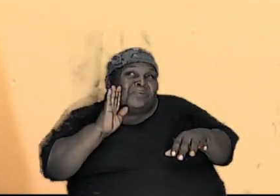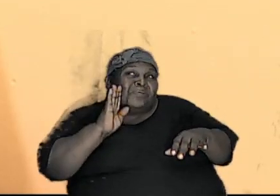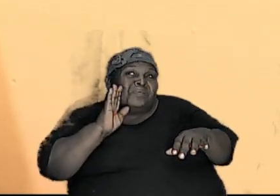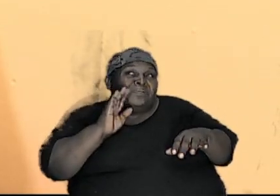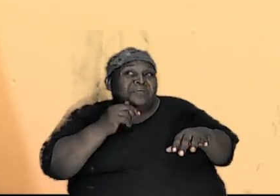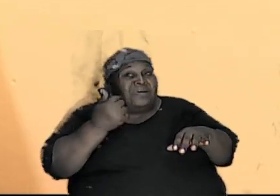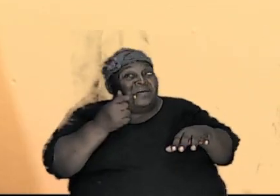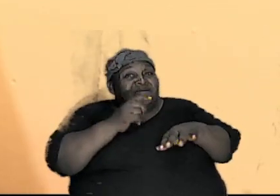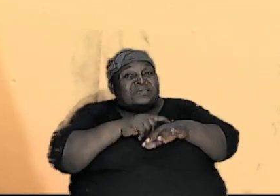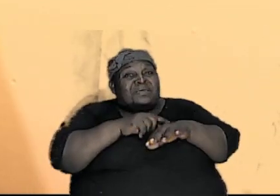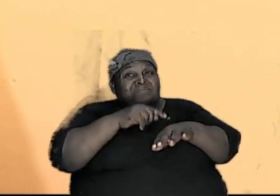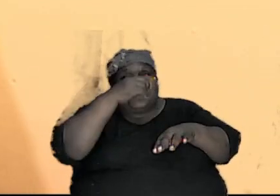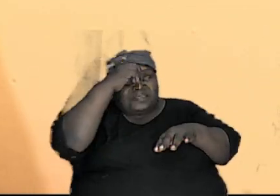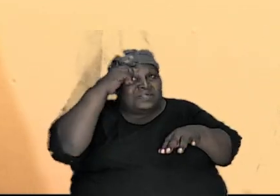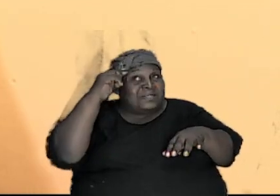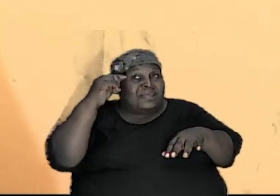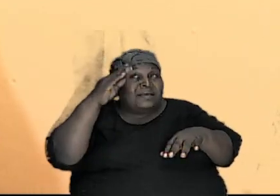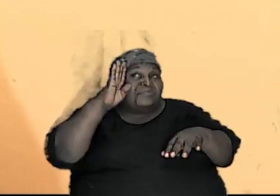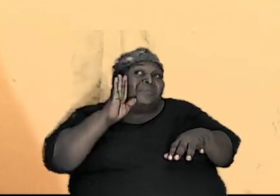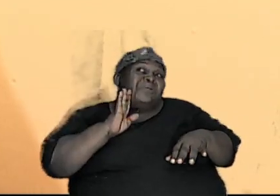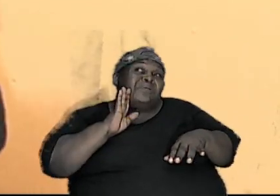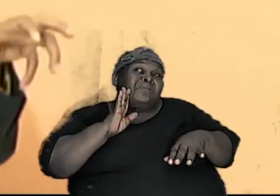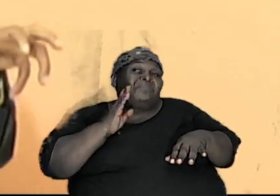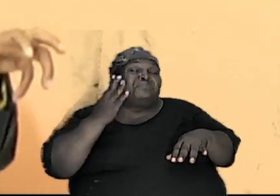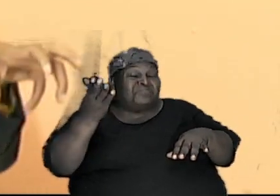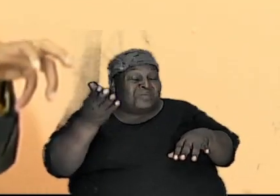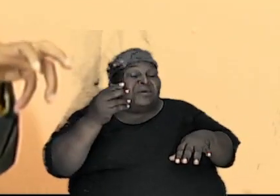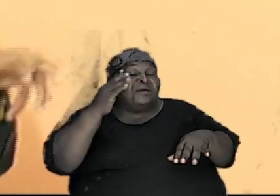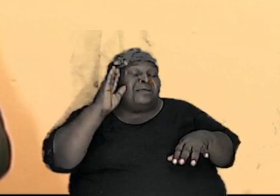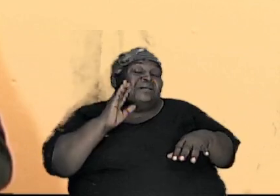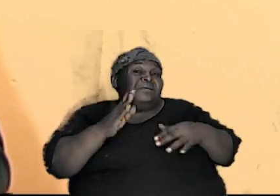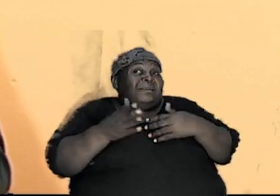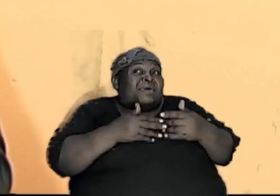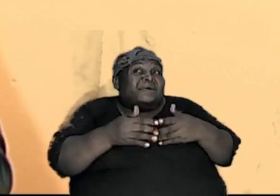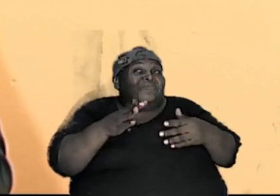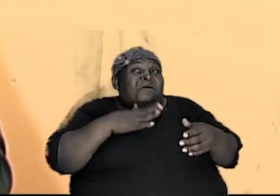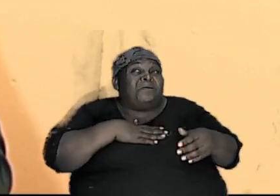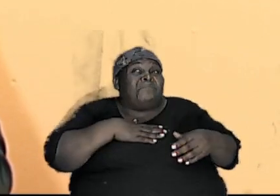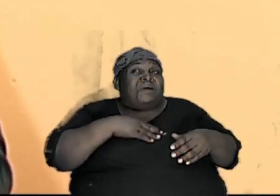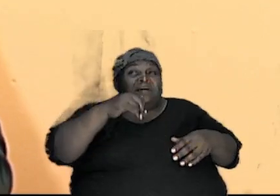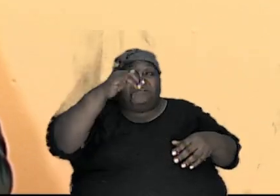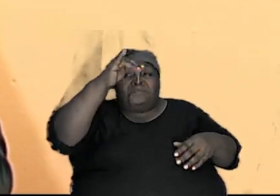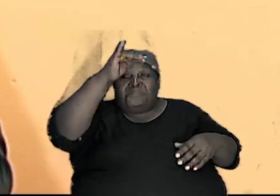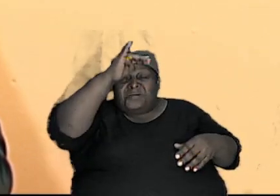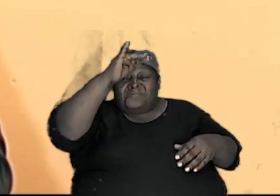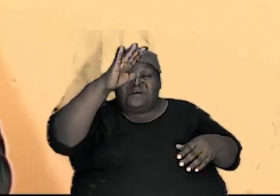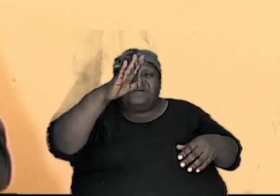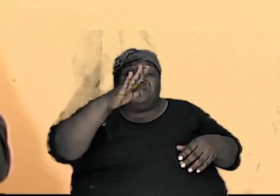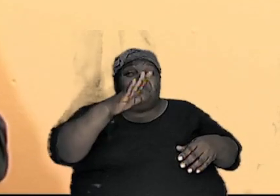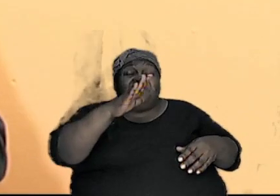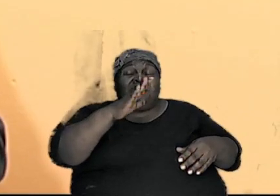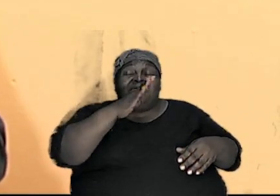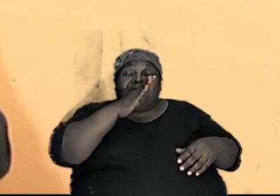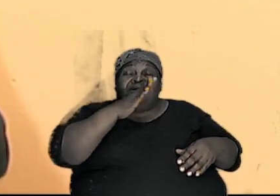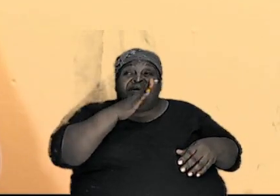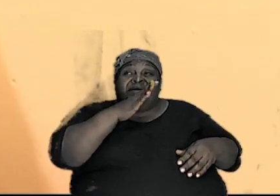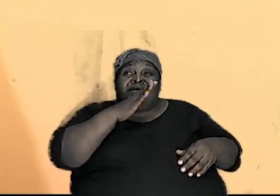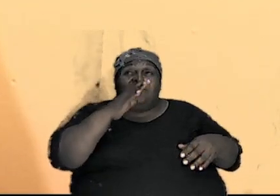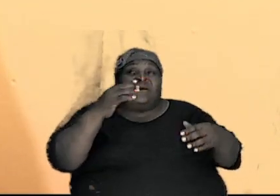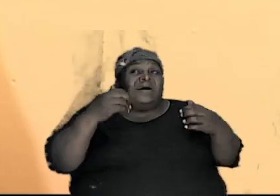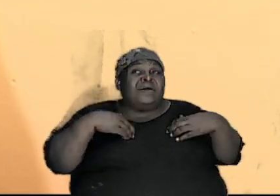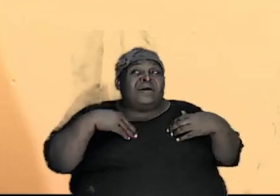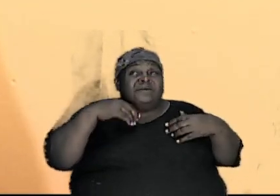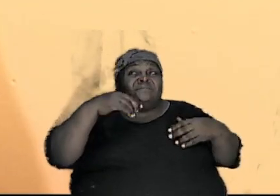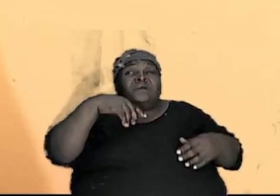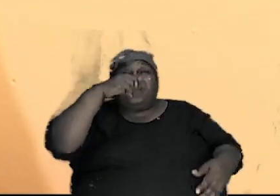they are darker brown but they are brown but neither my mother nor my father has brown